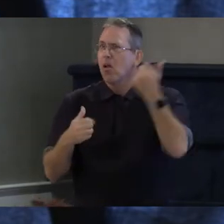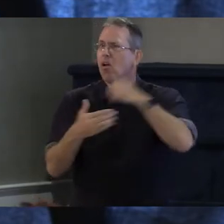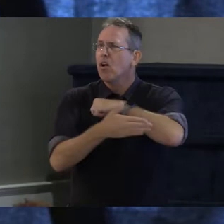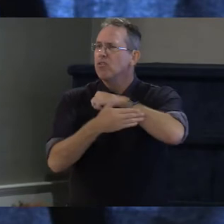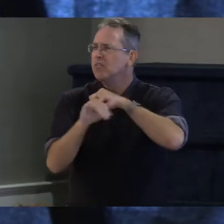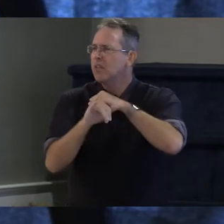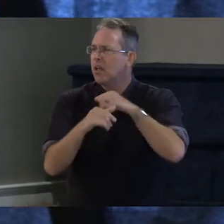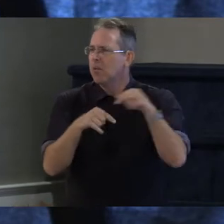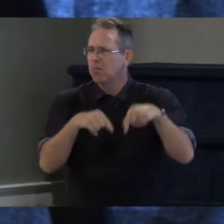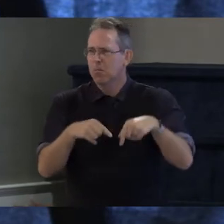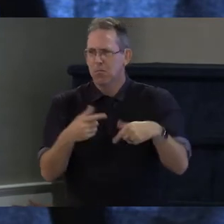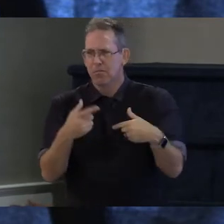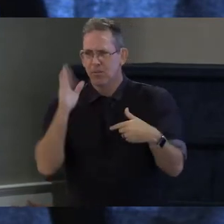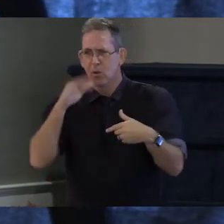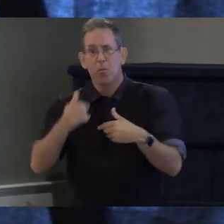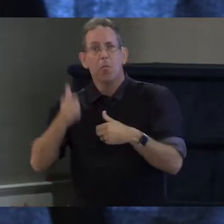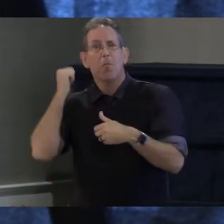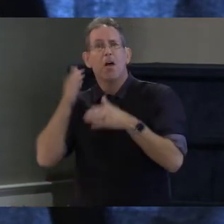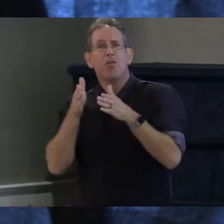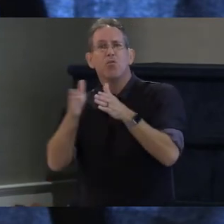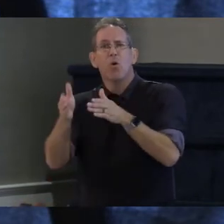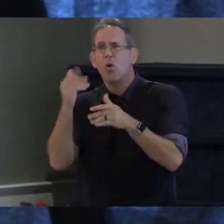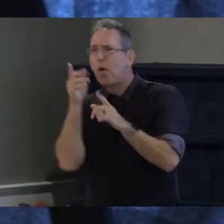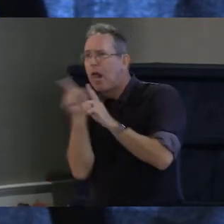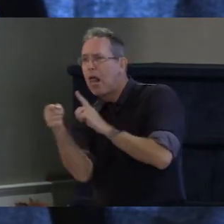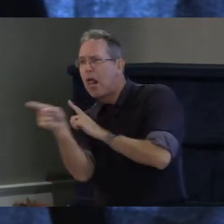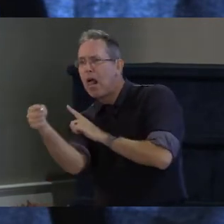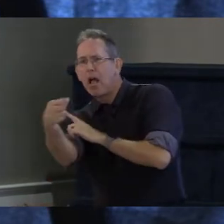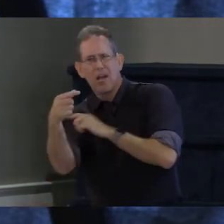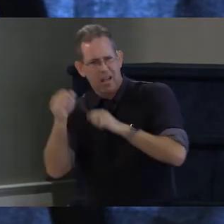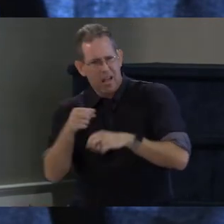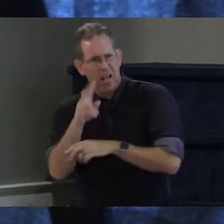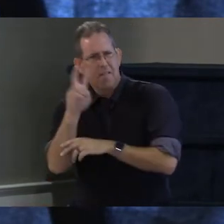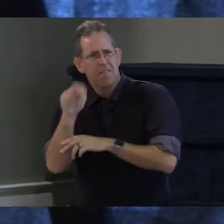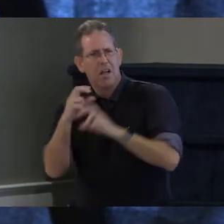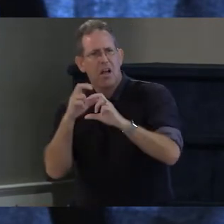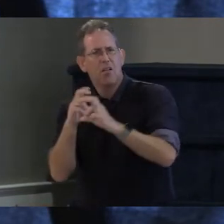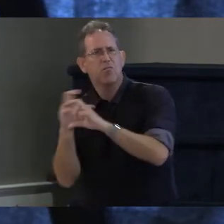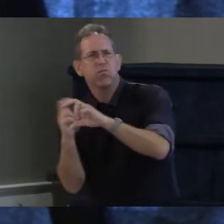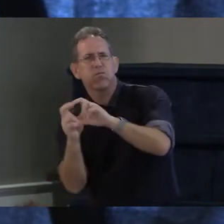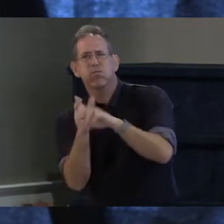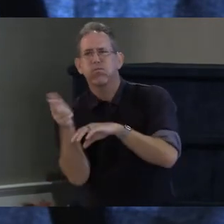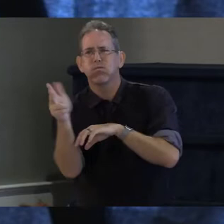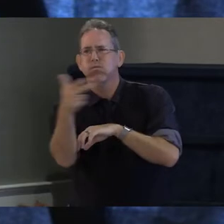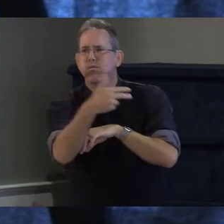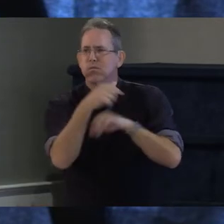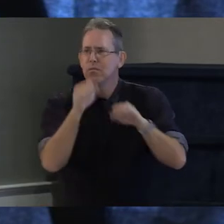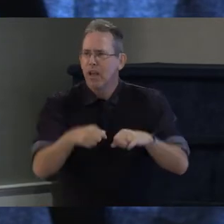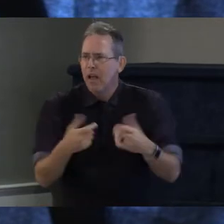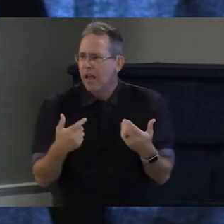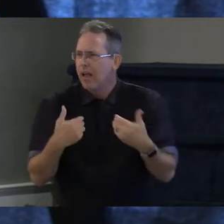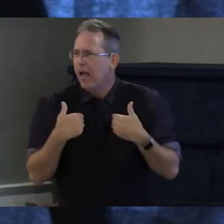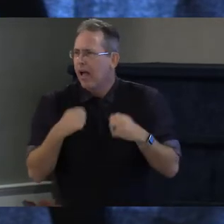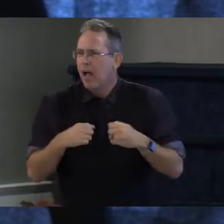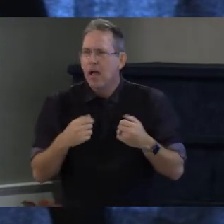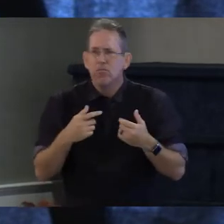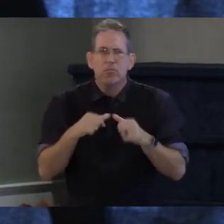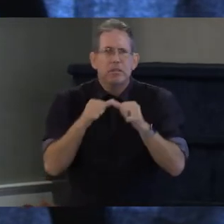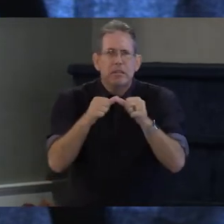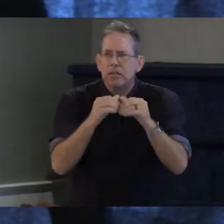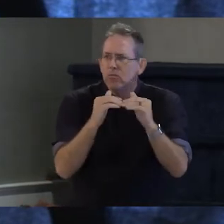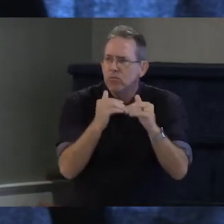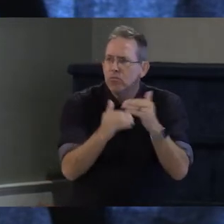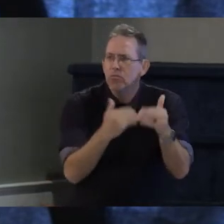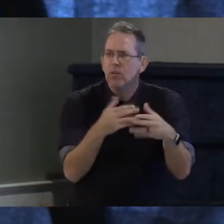track yes we need to continue to support buses yes we need to continue to support um ride share programs here in